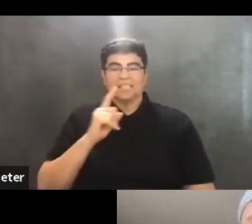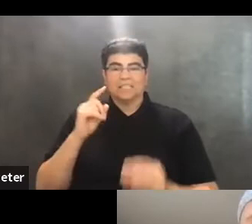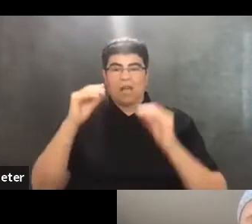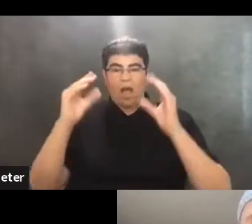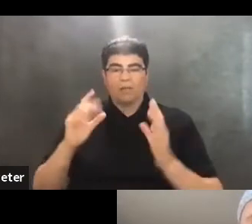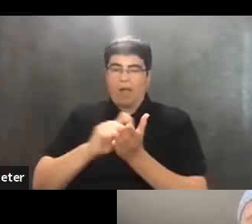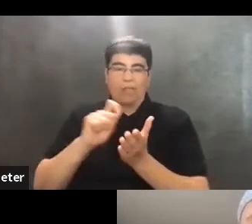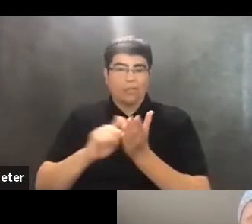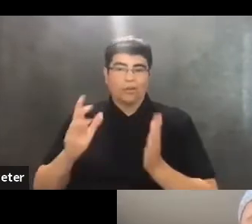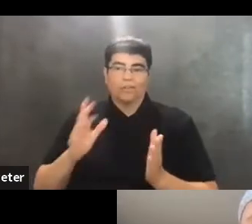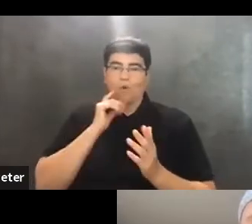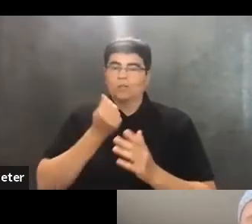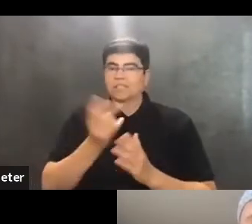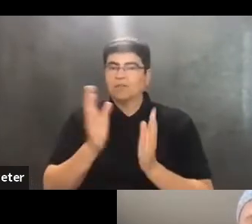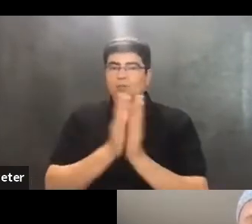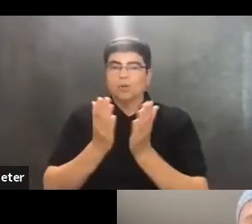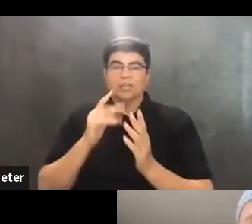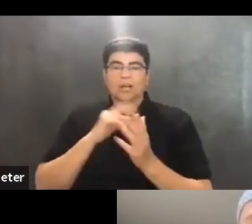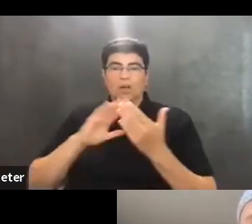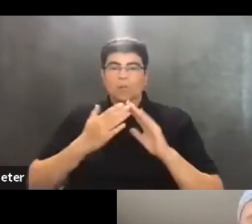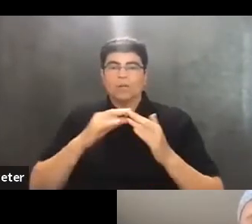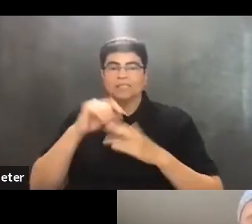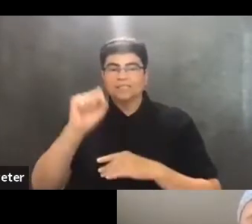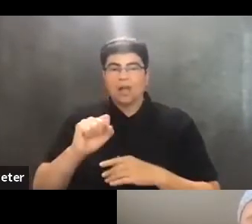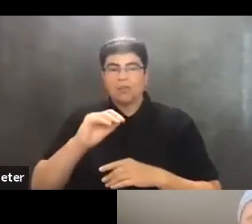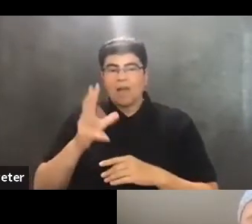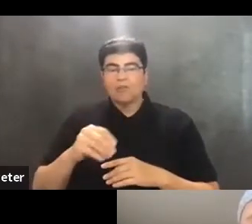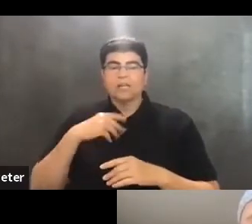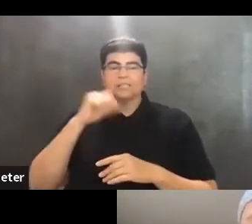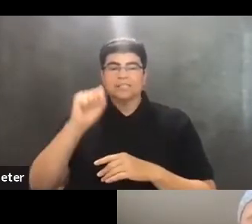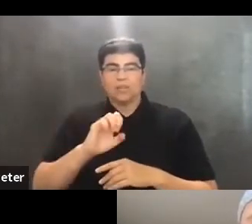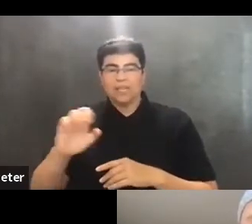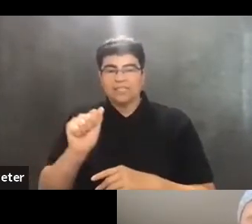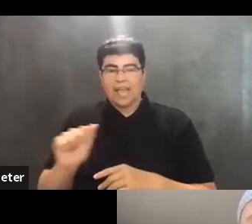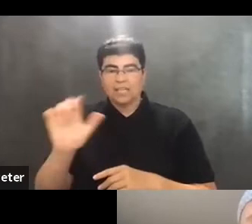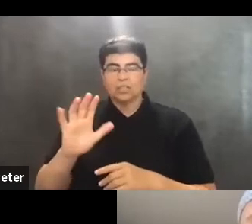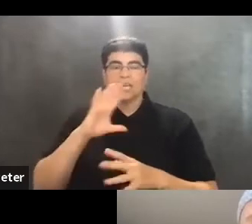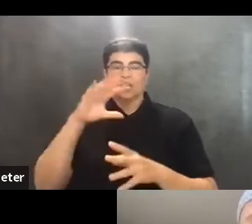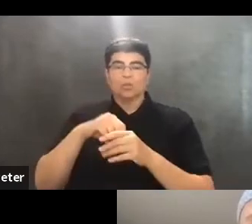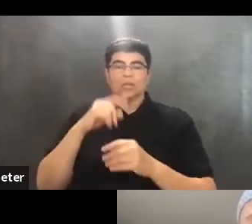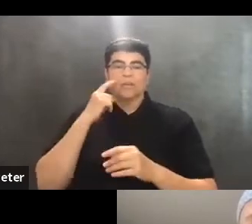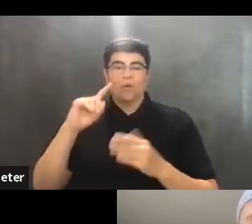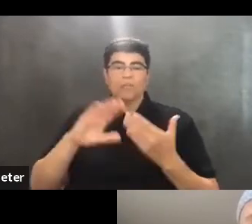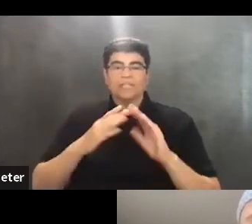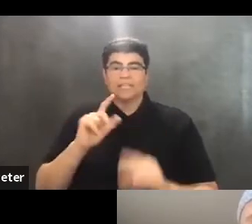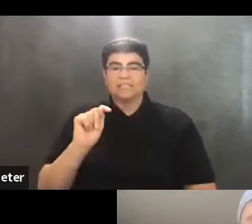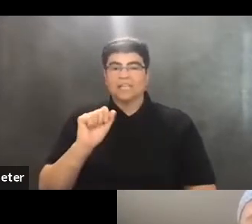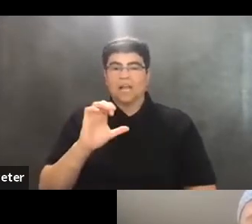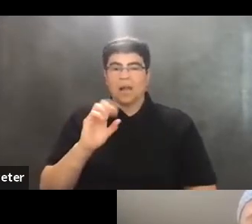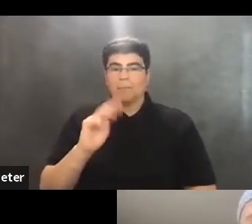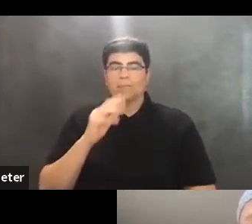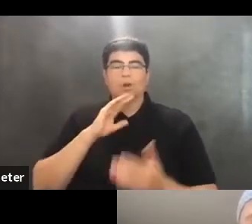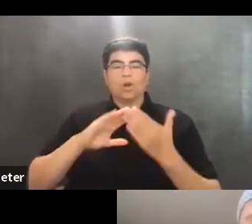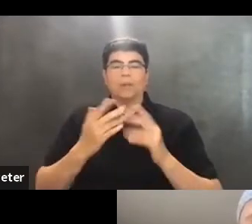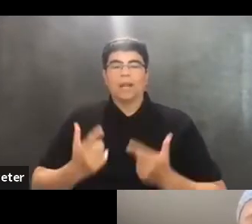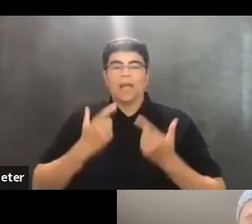several books about urbanism in Africa and South and Southeast Asia, including For the City Yet to Come, Urban Life